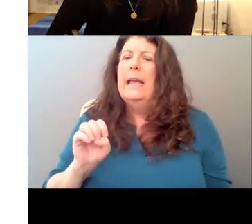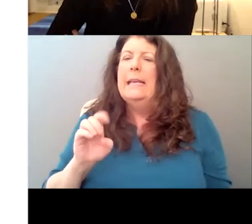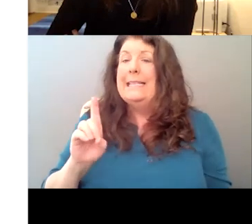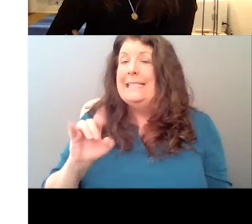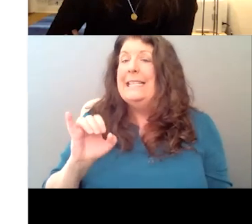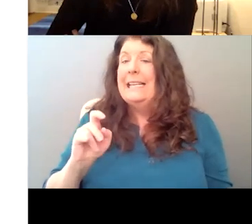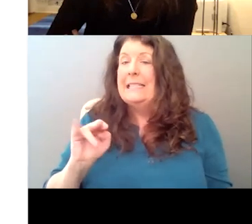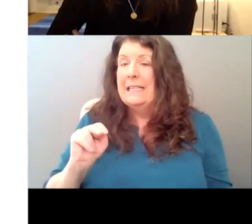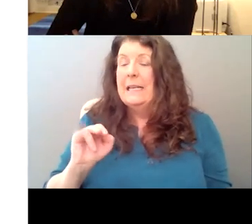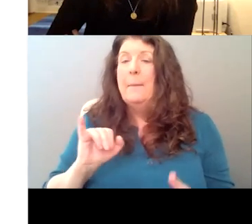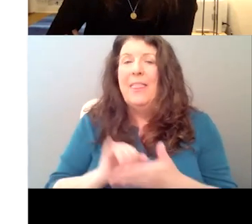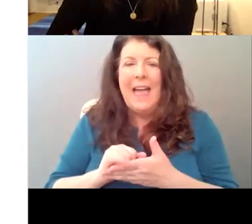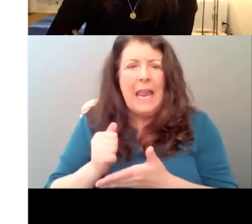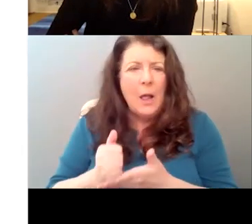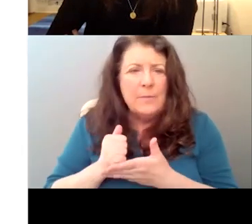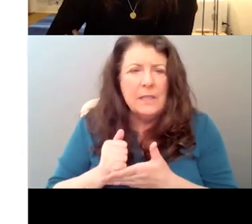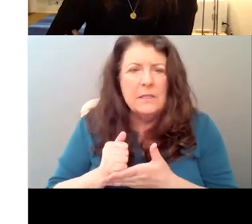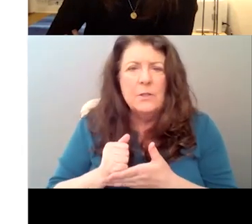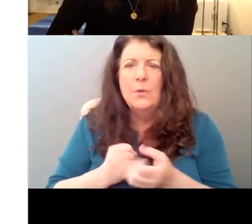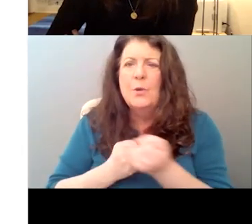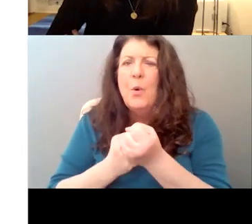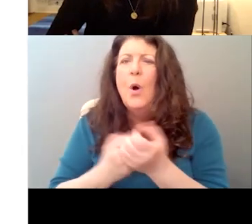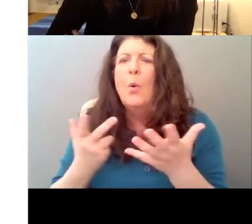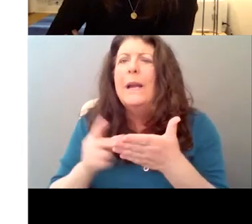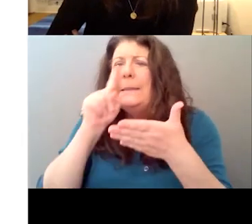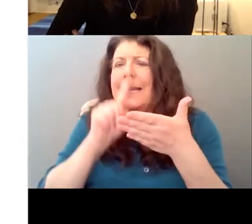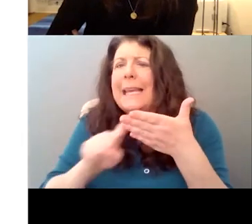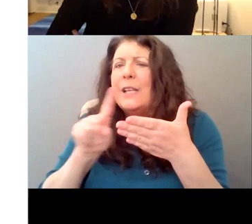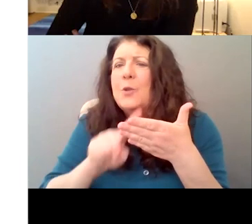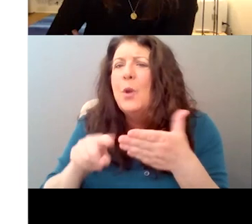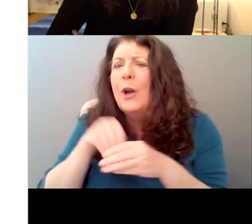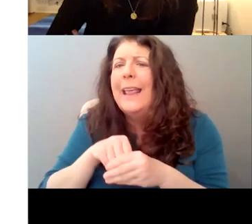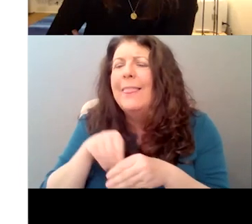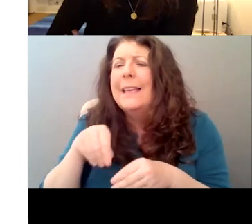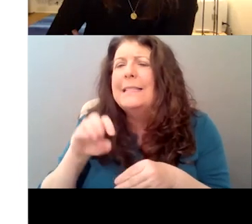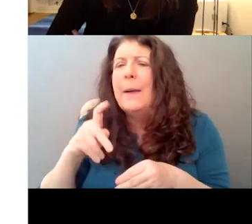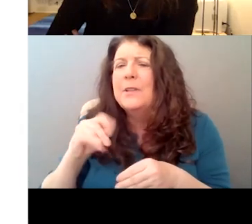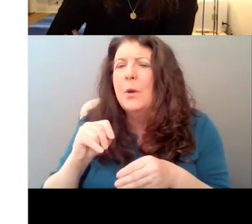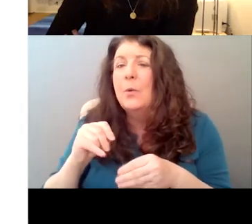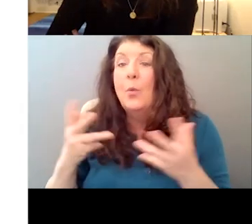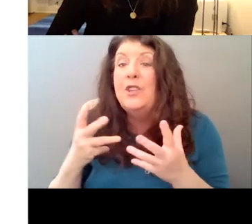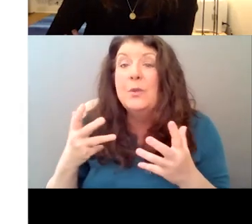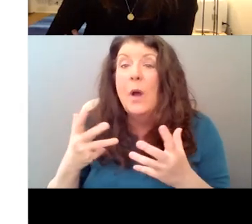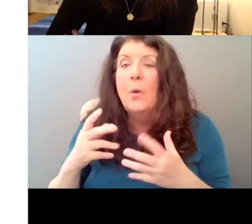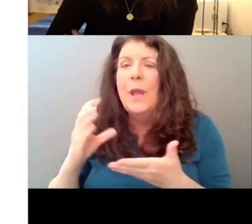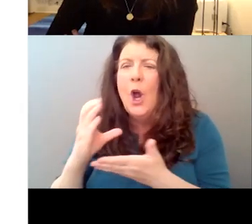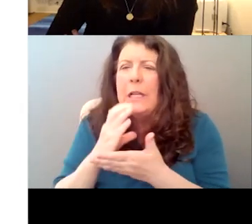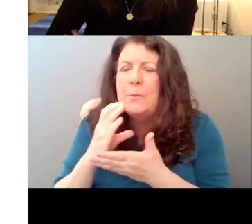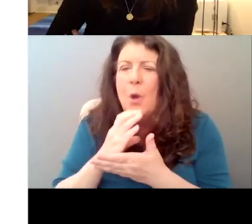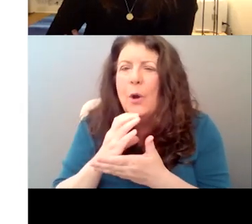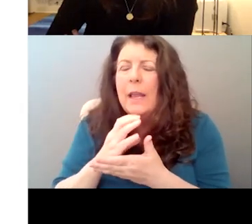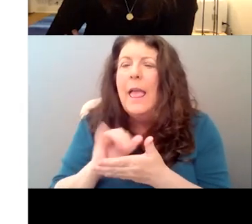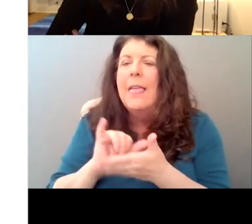this episode, which is that when somebody is hugely famous, it's not their real